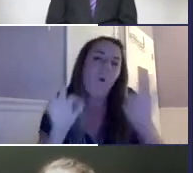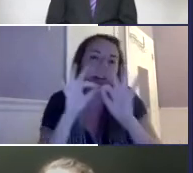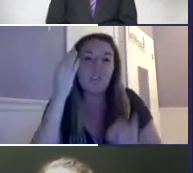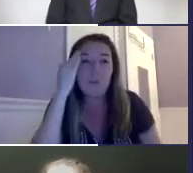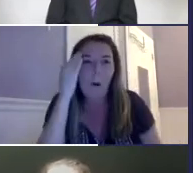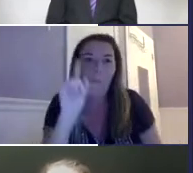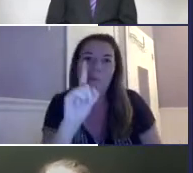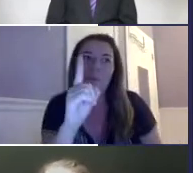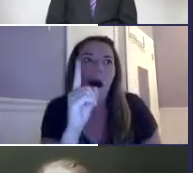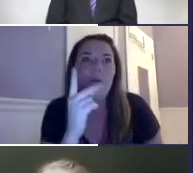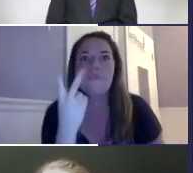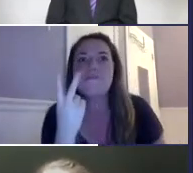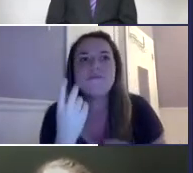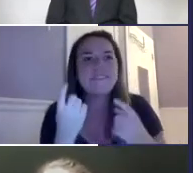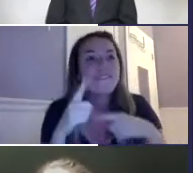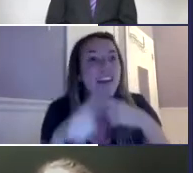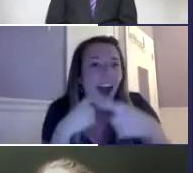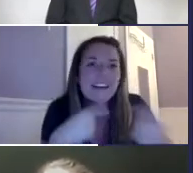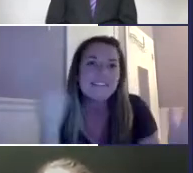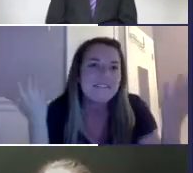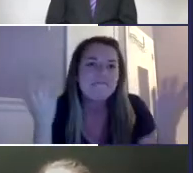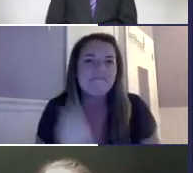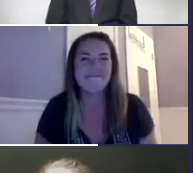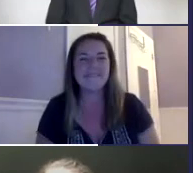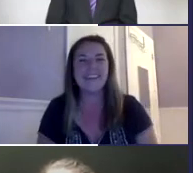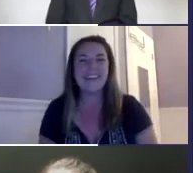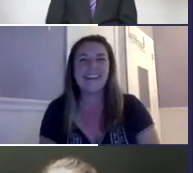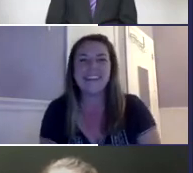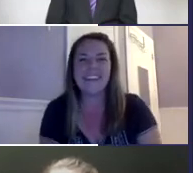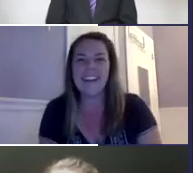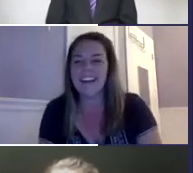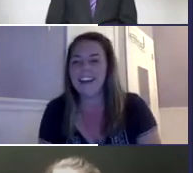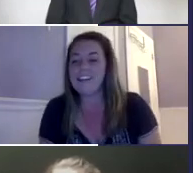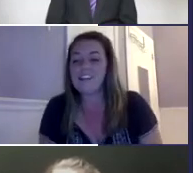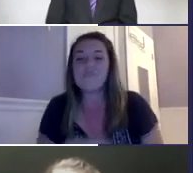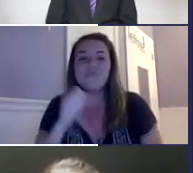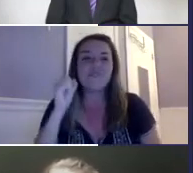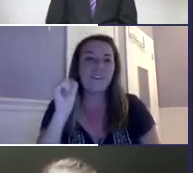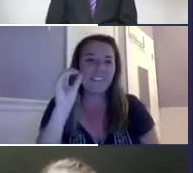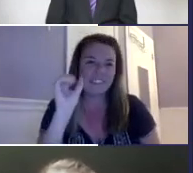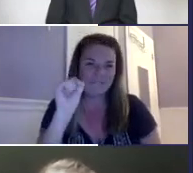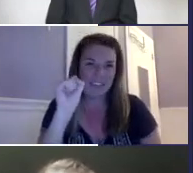communication skill, or even just fingerspelling. That's important to know just one or two signs can really make a big difference.